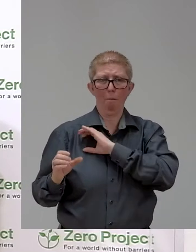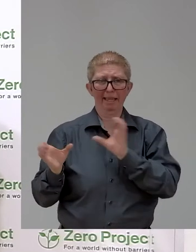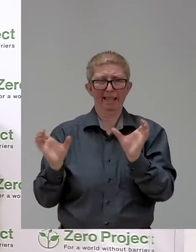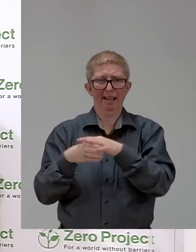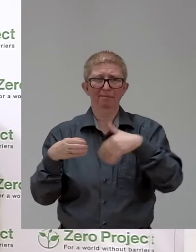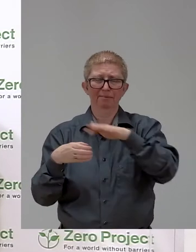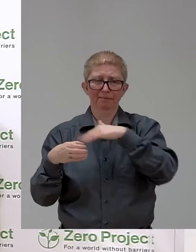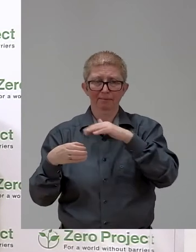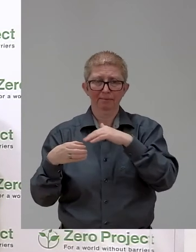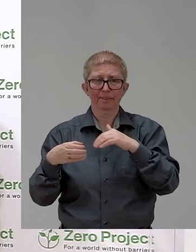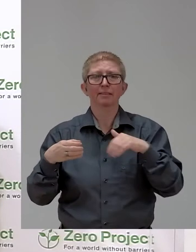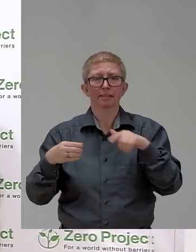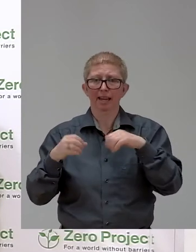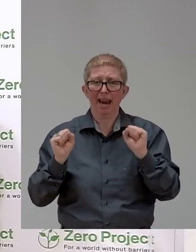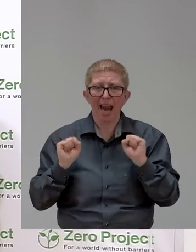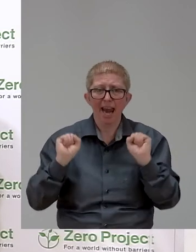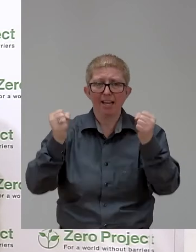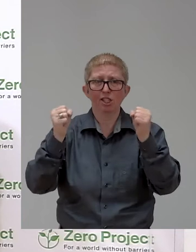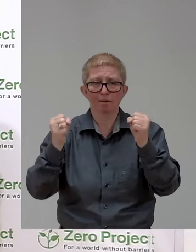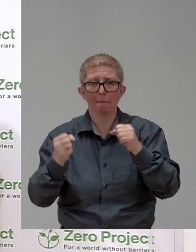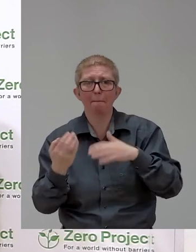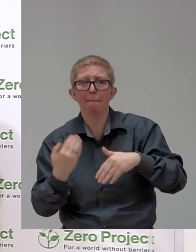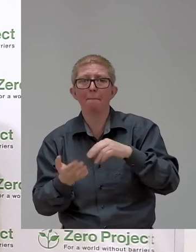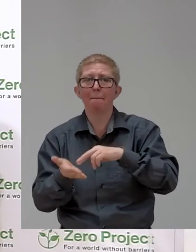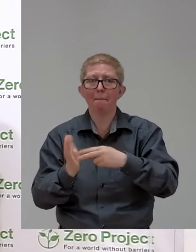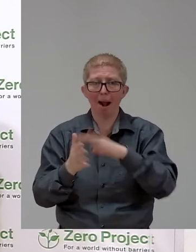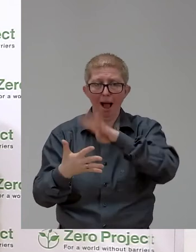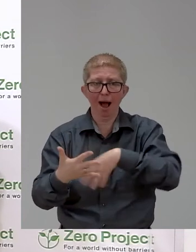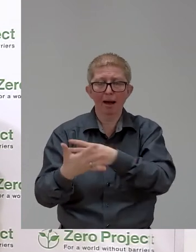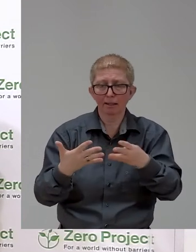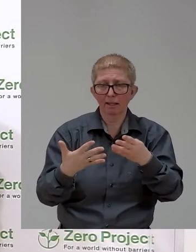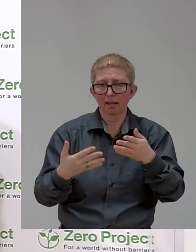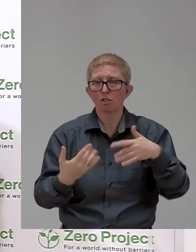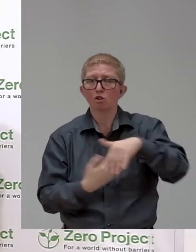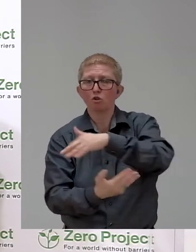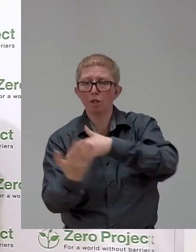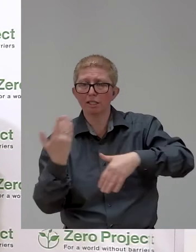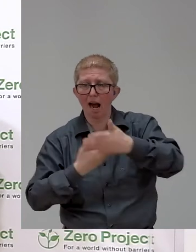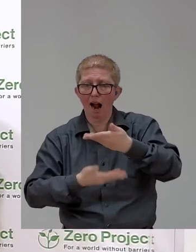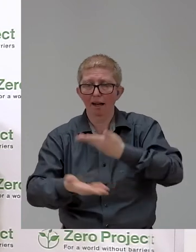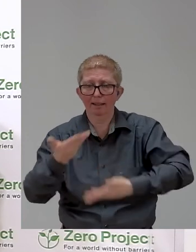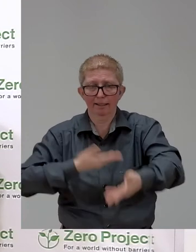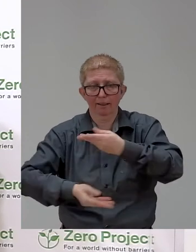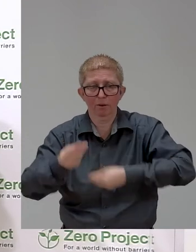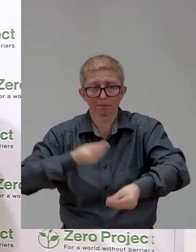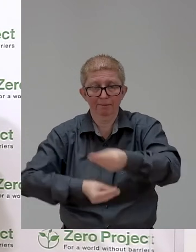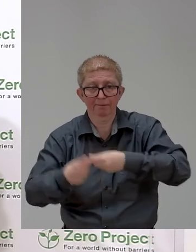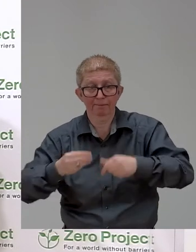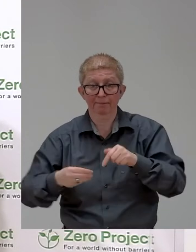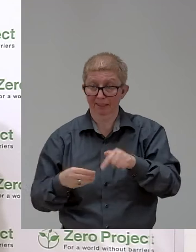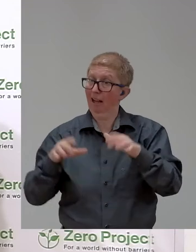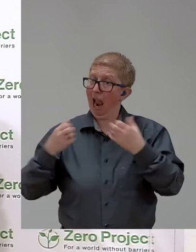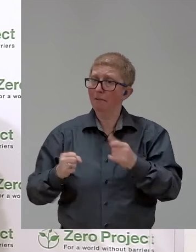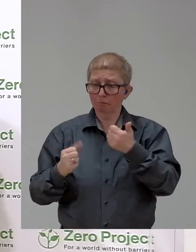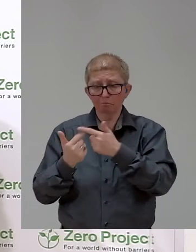about social economy. We saw a lot of good examples in social economy. And I think social economy actors would